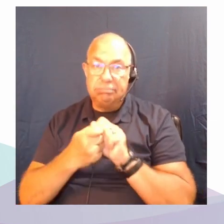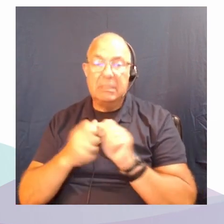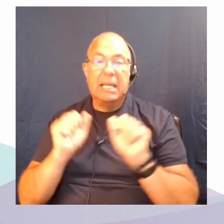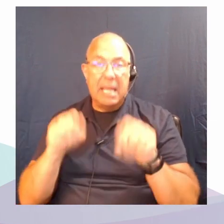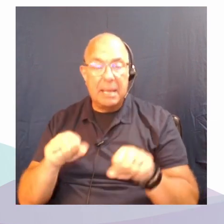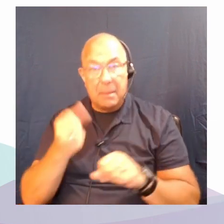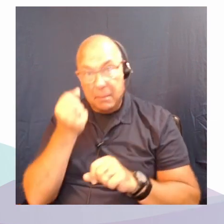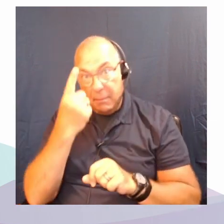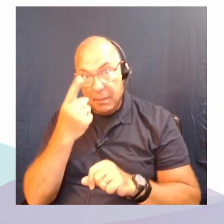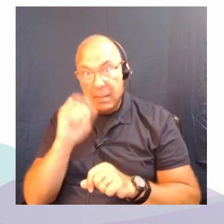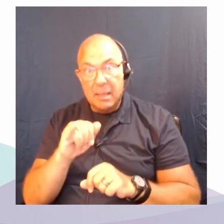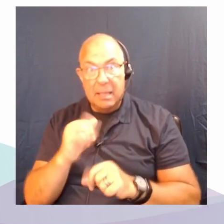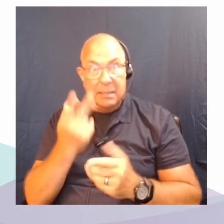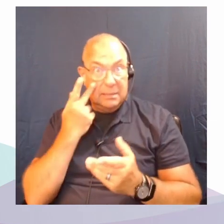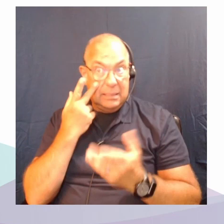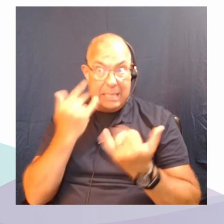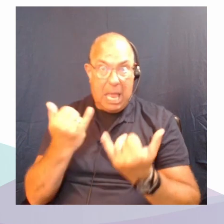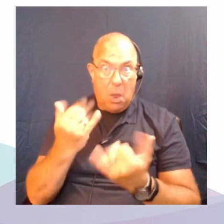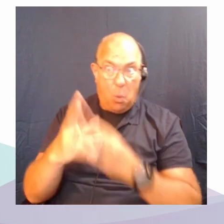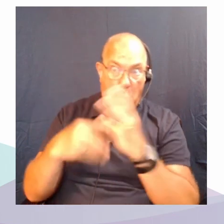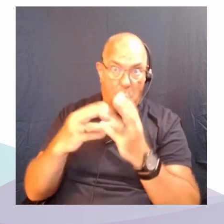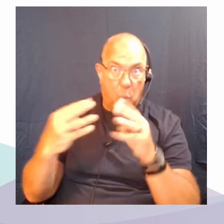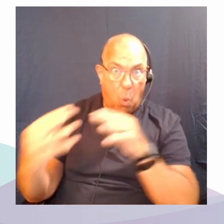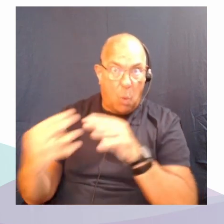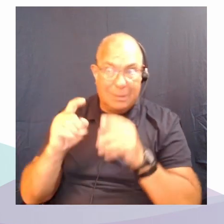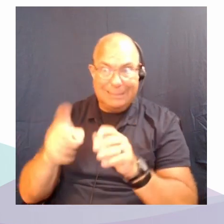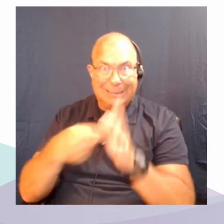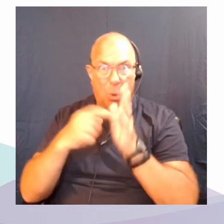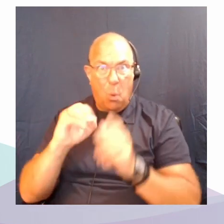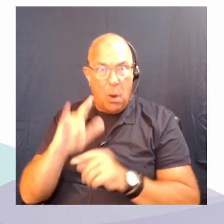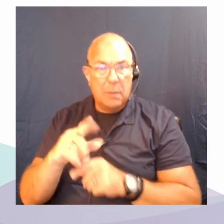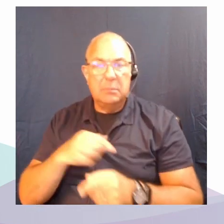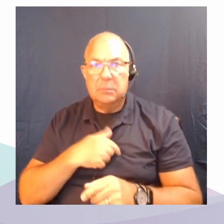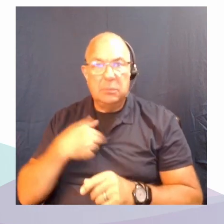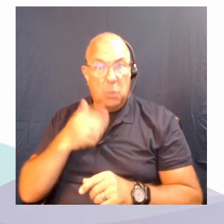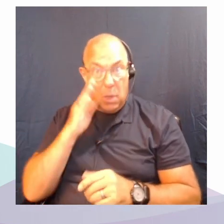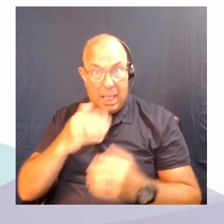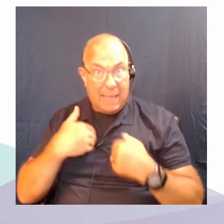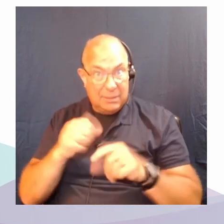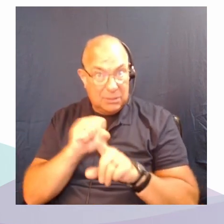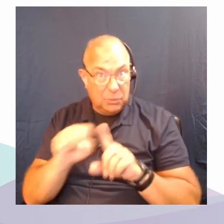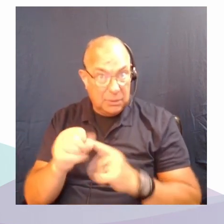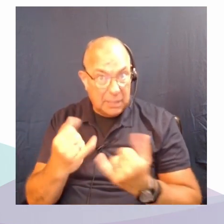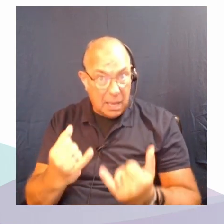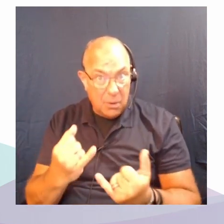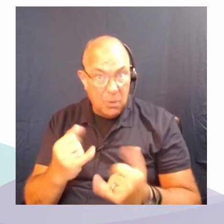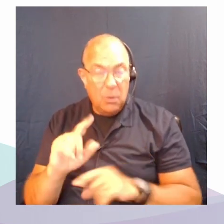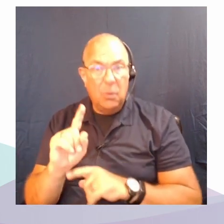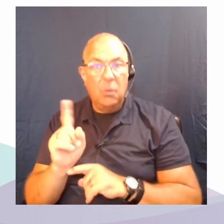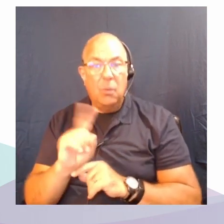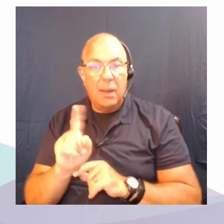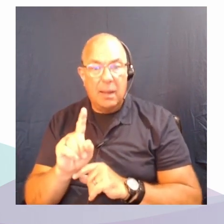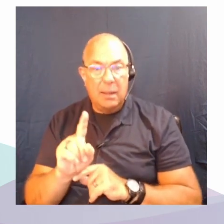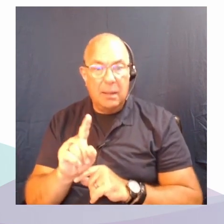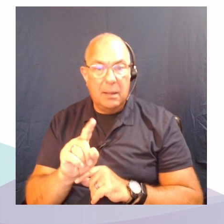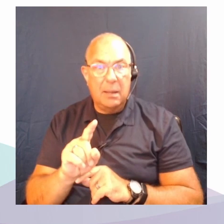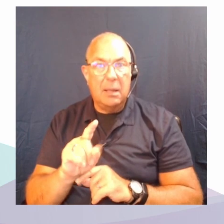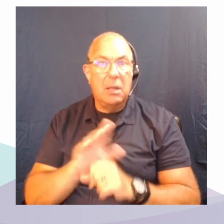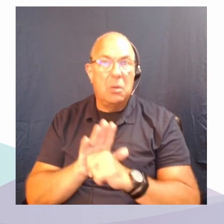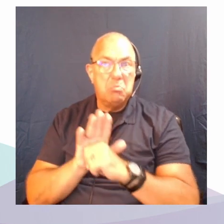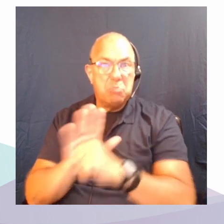unfolding but I think that's right I don't think we're going have a situation now where despite pushback from um